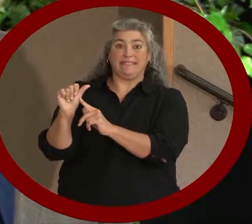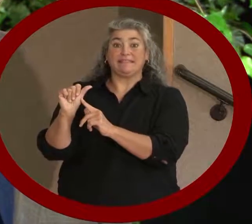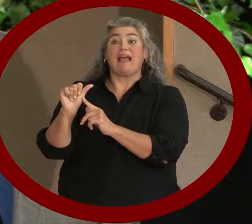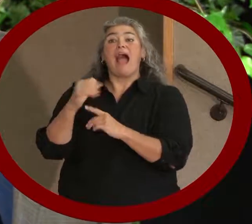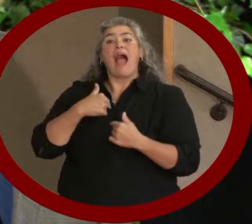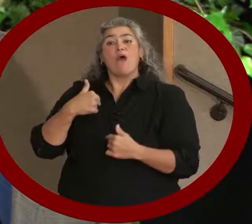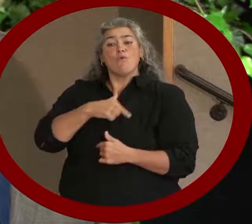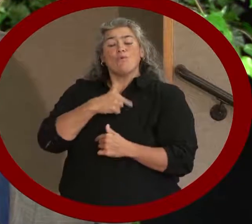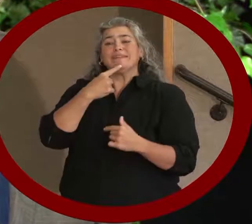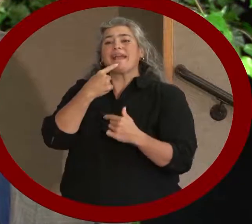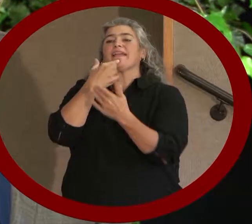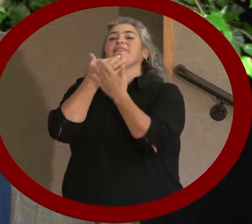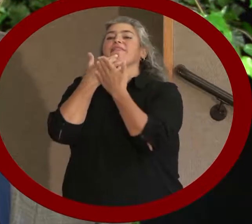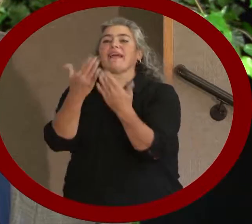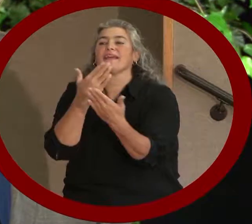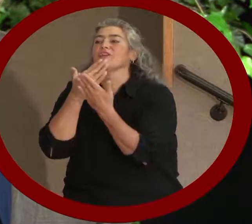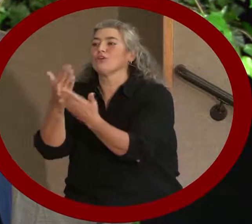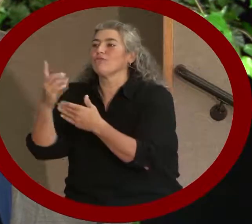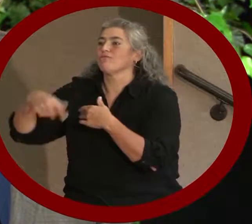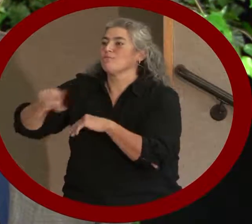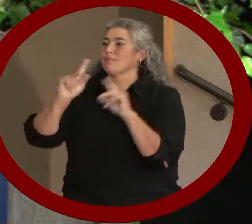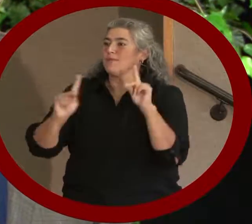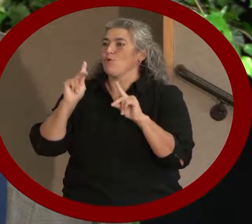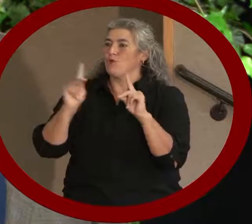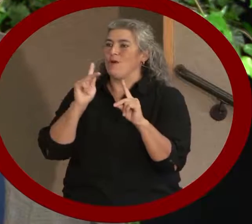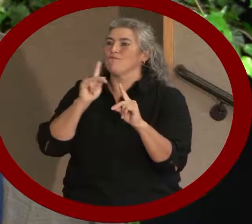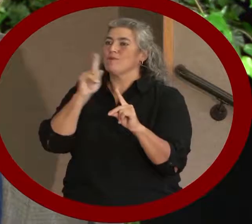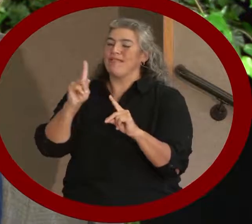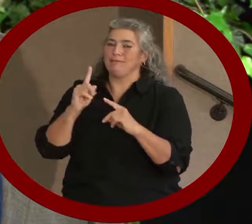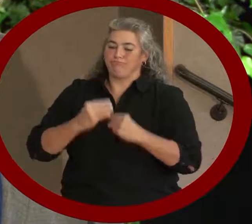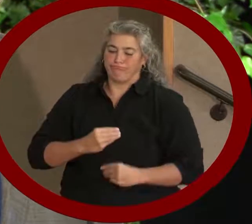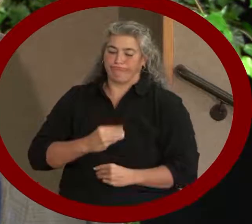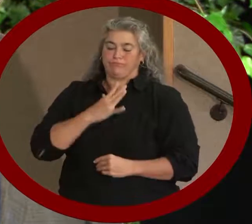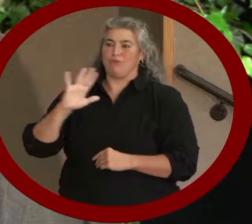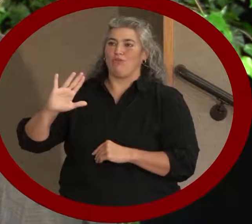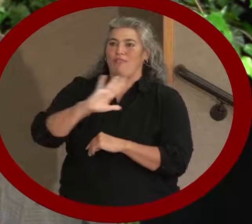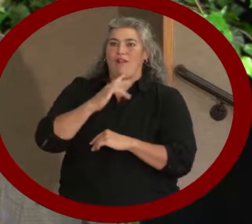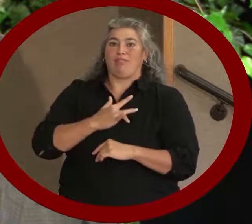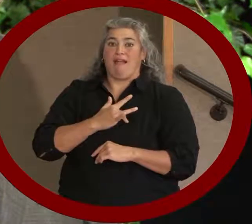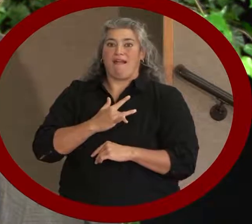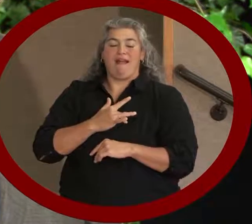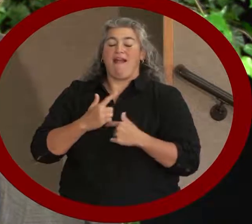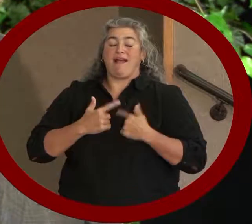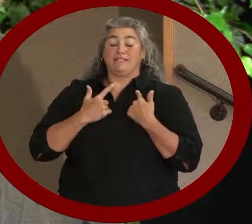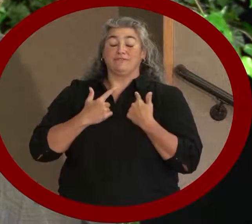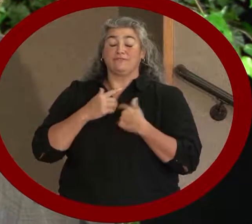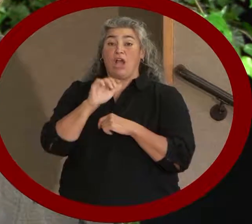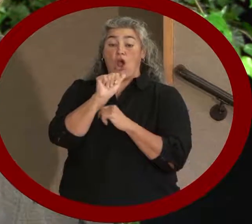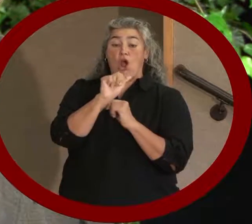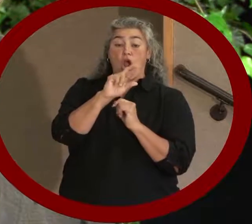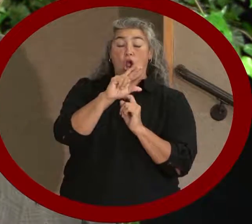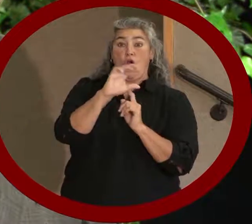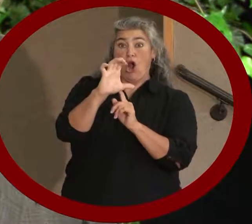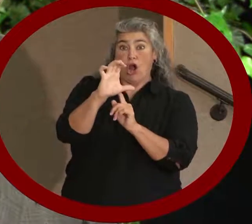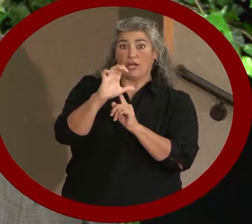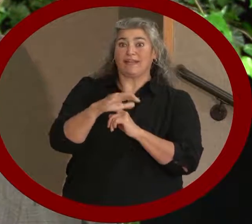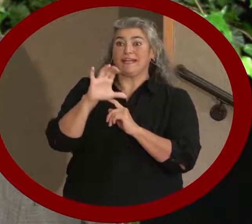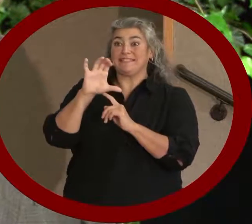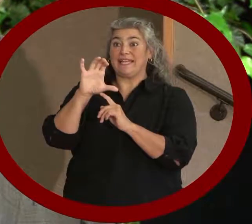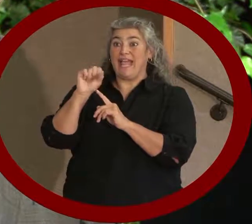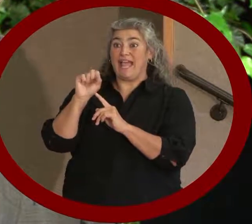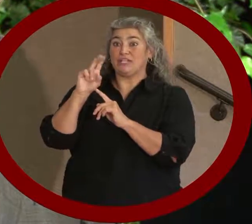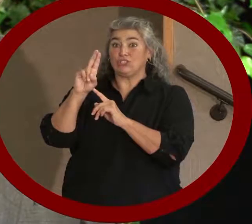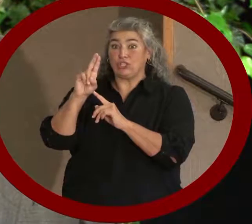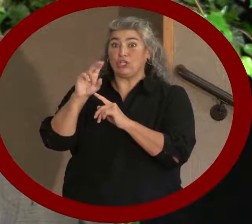the lives of others in our community. Today, we honor Foothills Gateway, ARC, CSU, and local and national employers